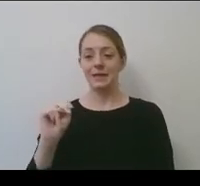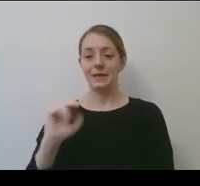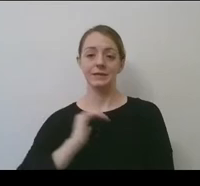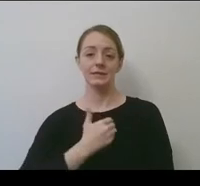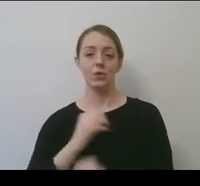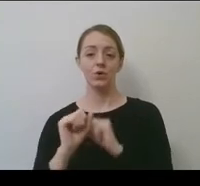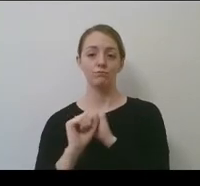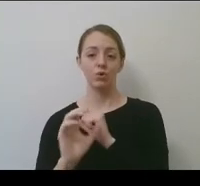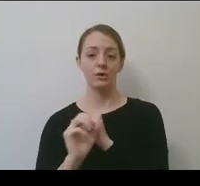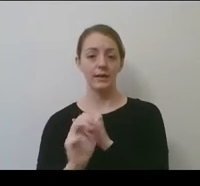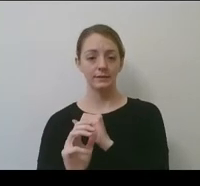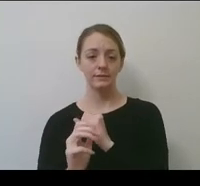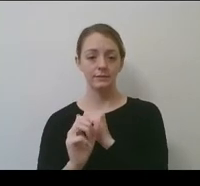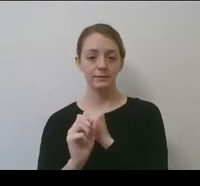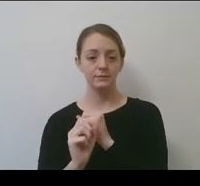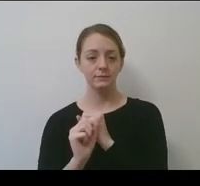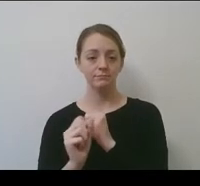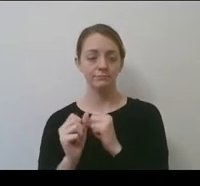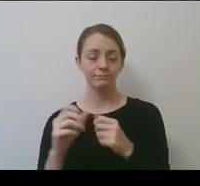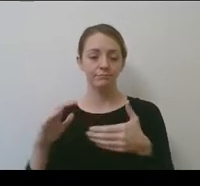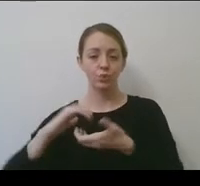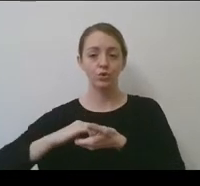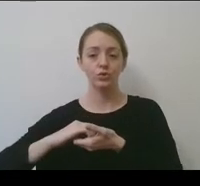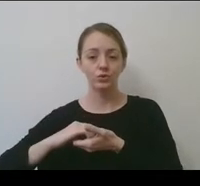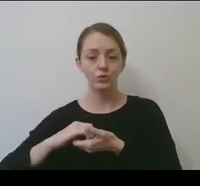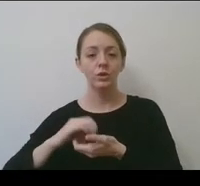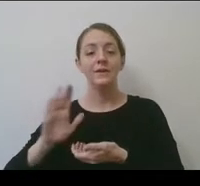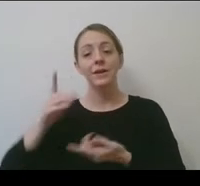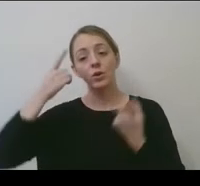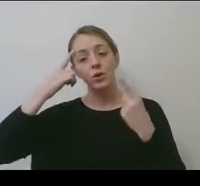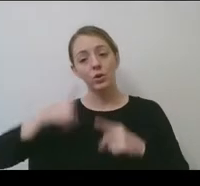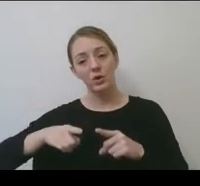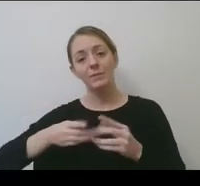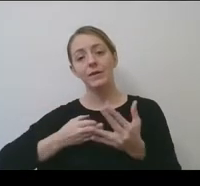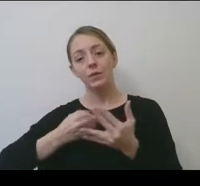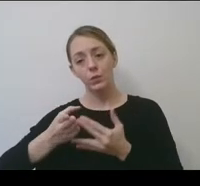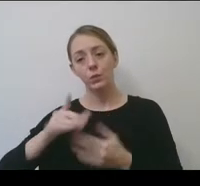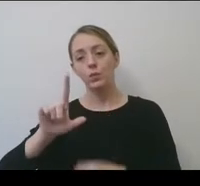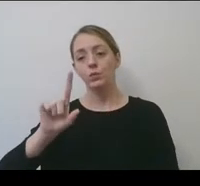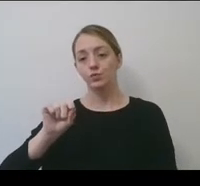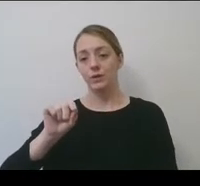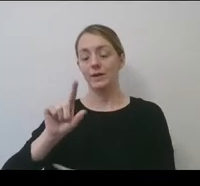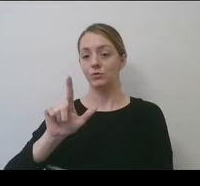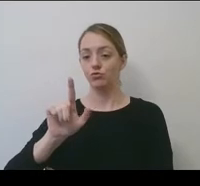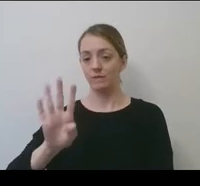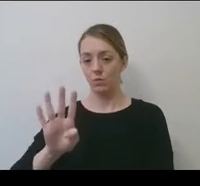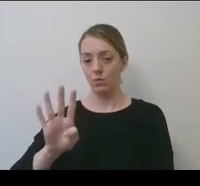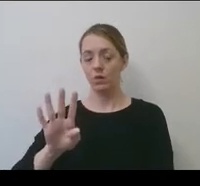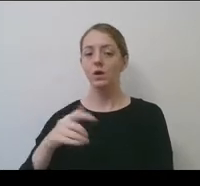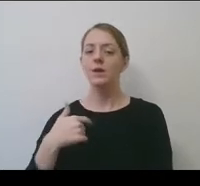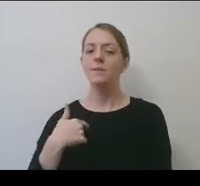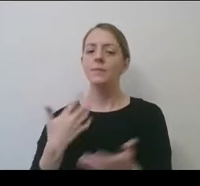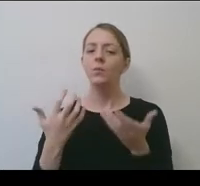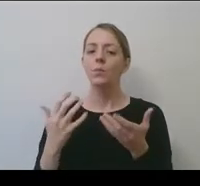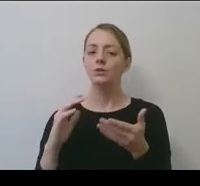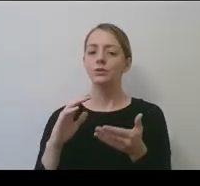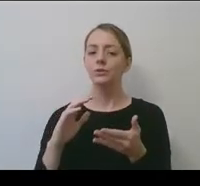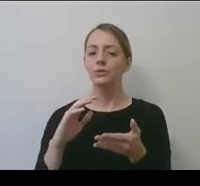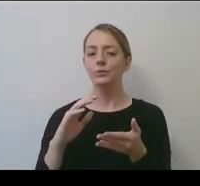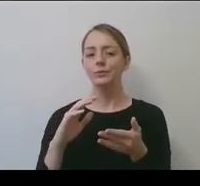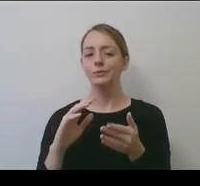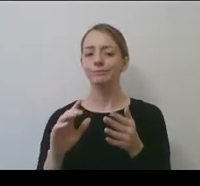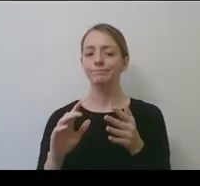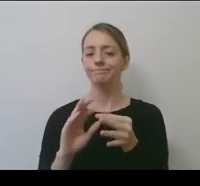so through the, um, their agreement runs through 2024, but I wanted to note this as part of just, uh,